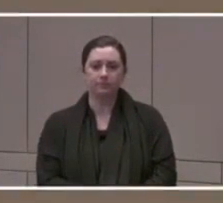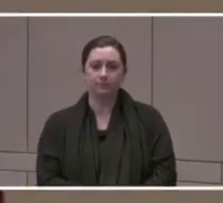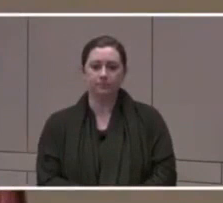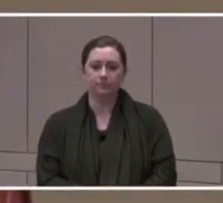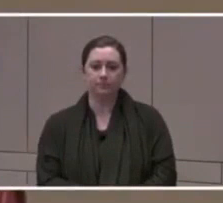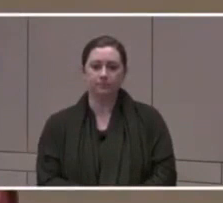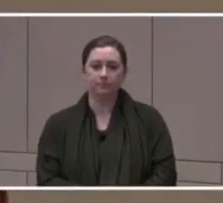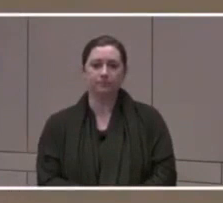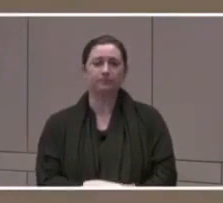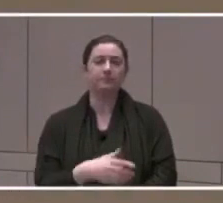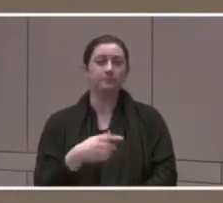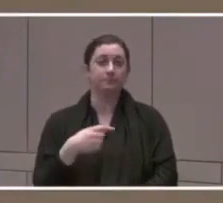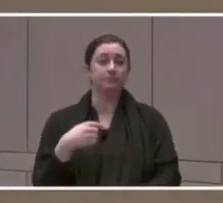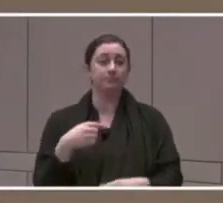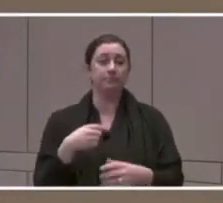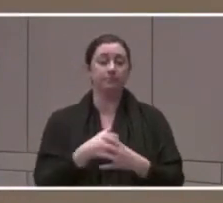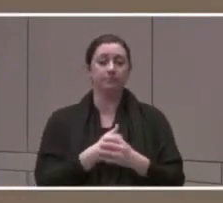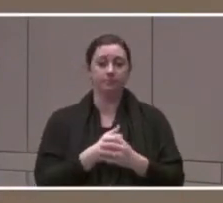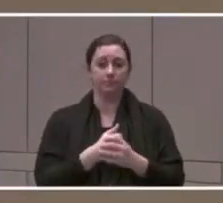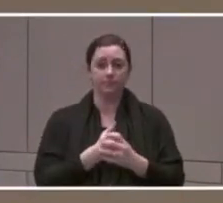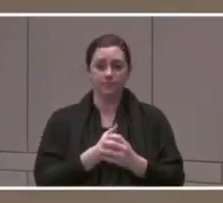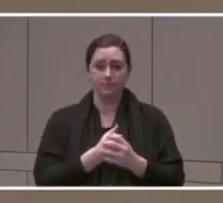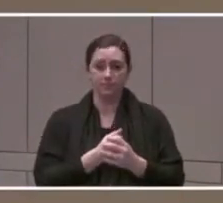I've been doing all this. been, uh,